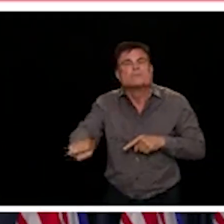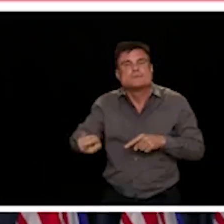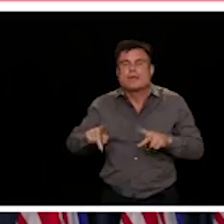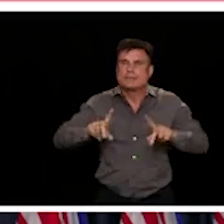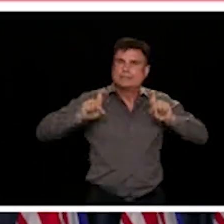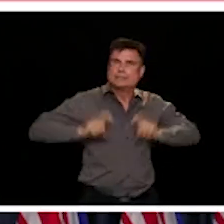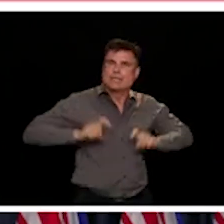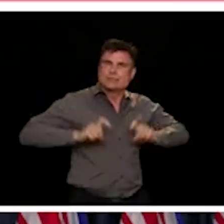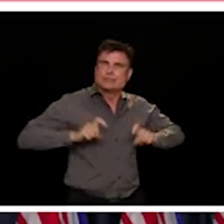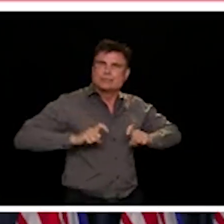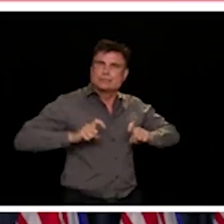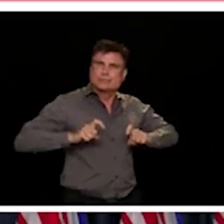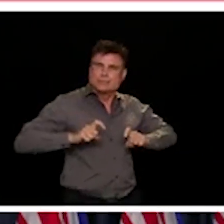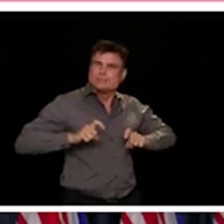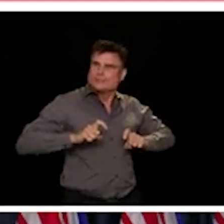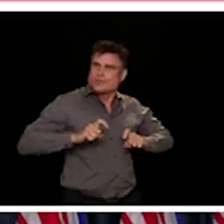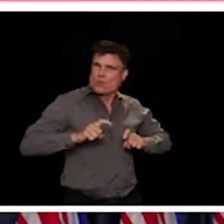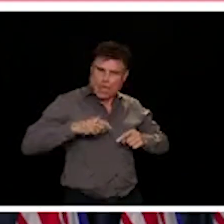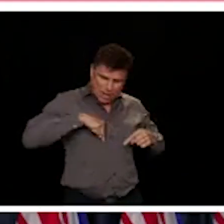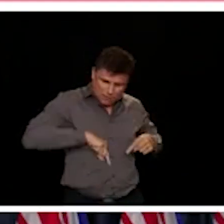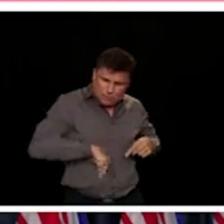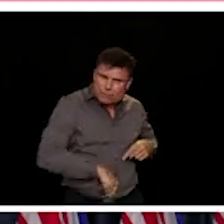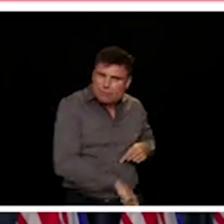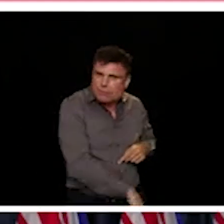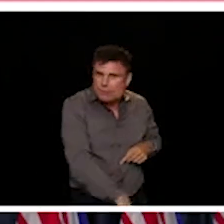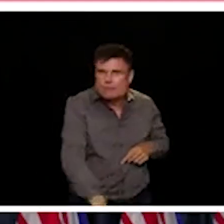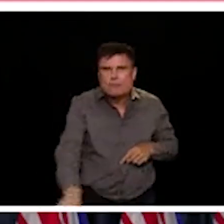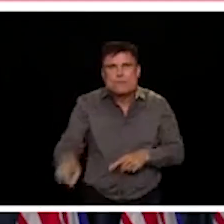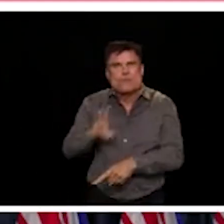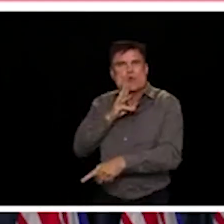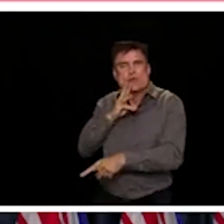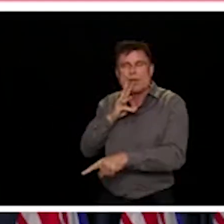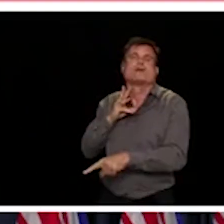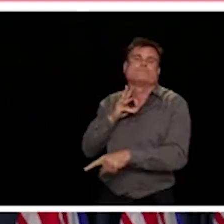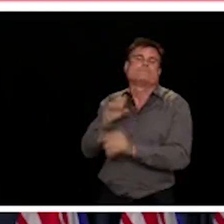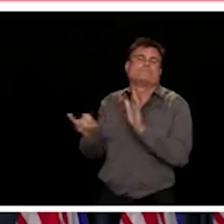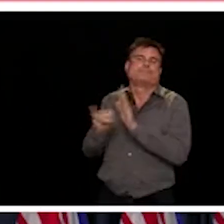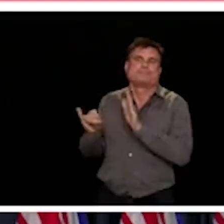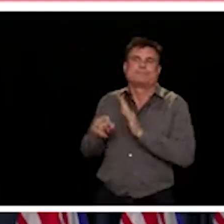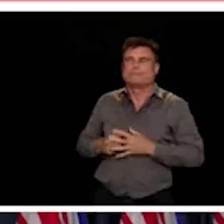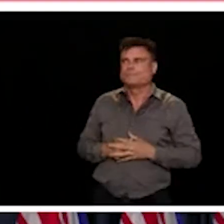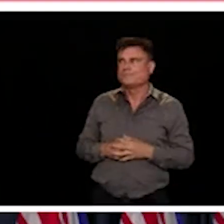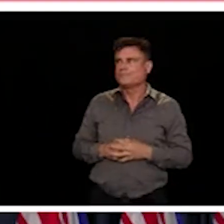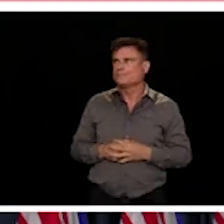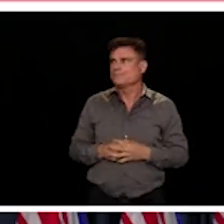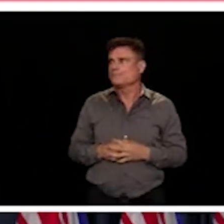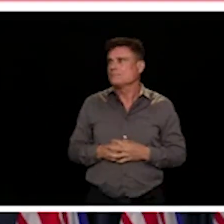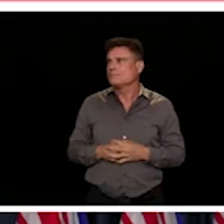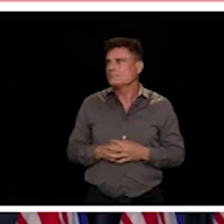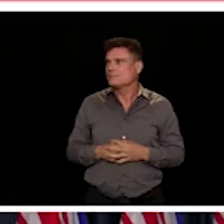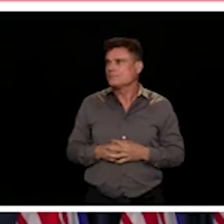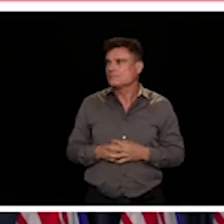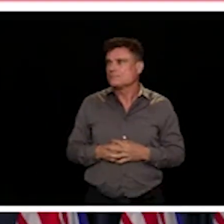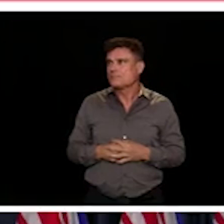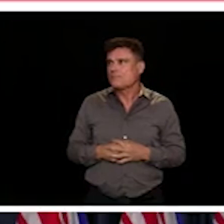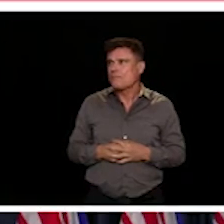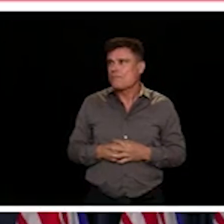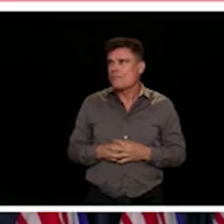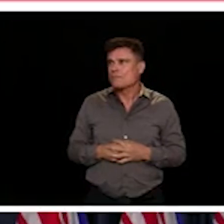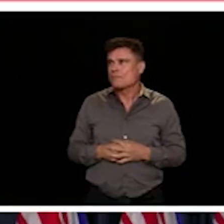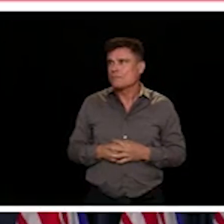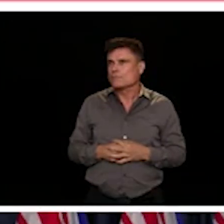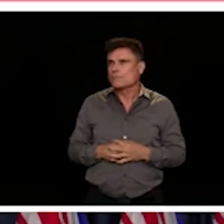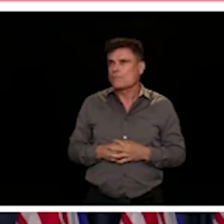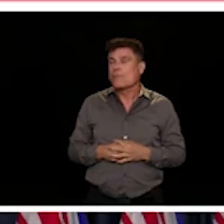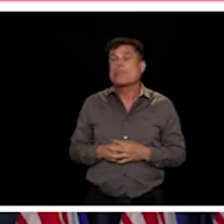the impact of the restart program here in BC. So this is, again, an update of